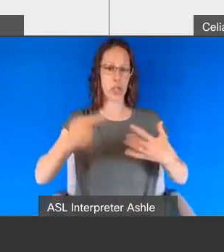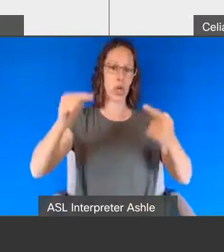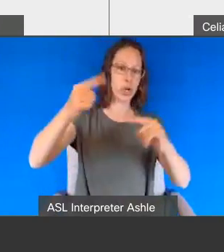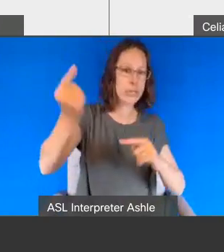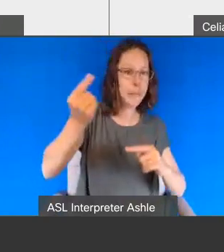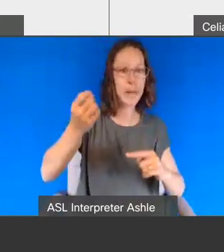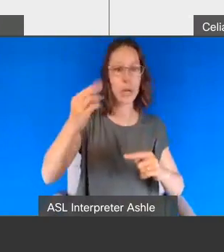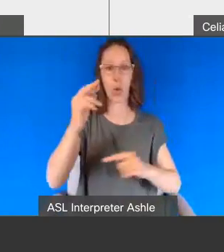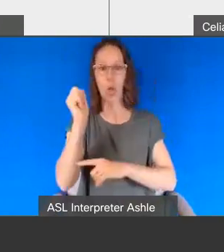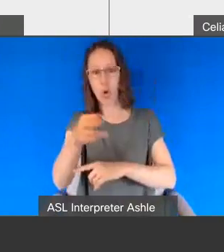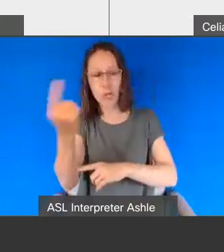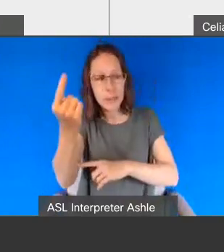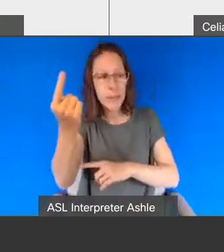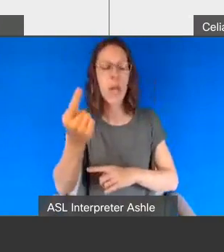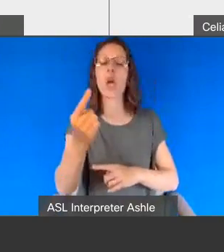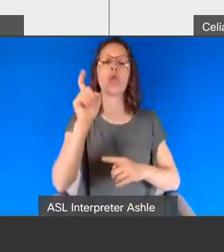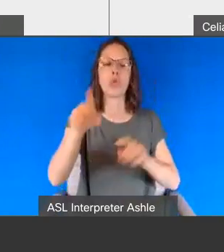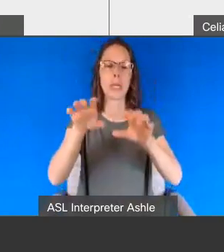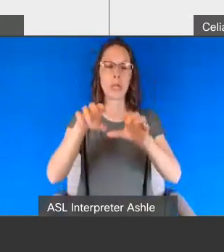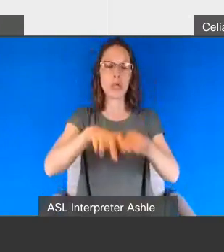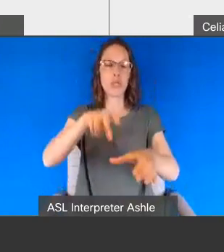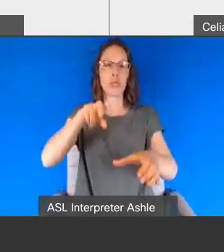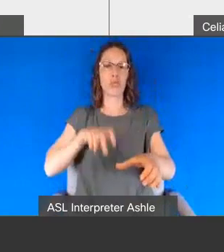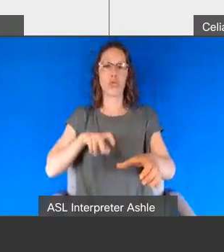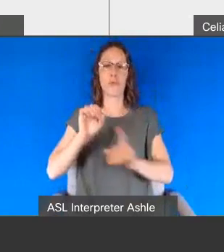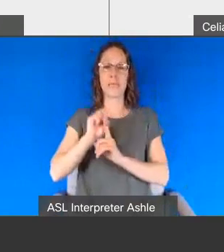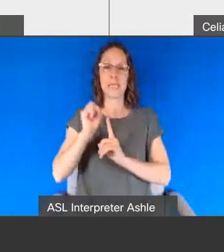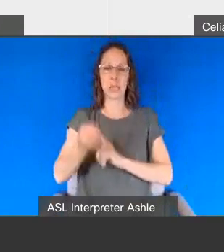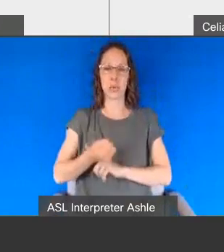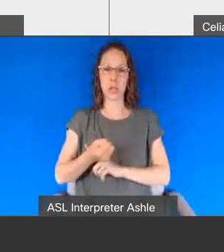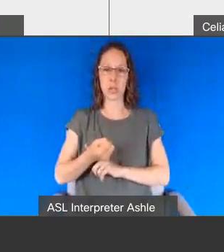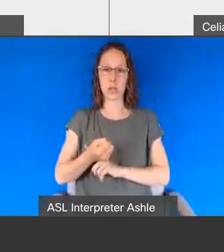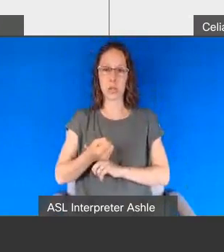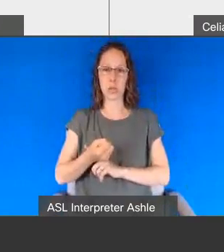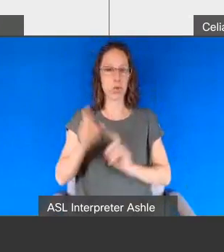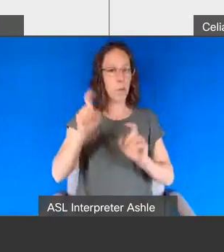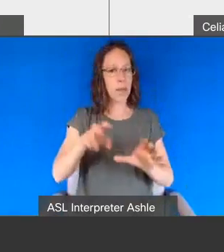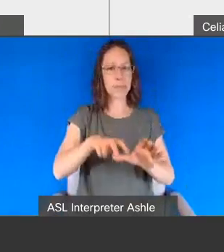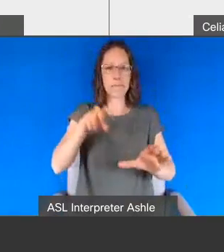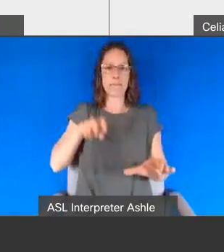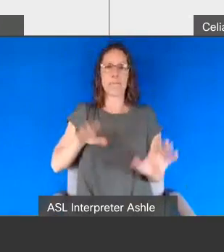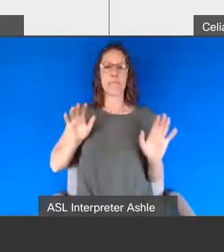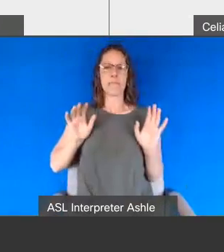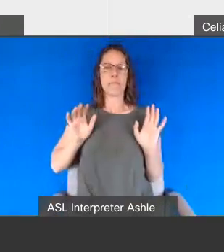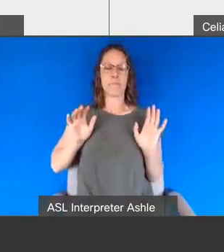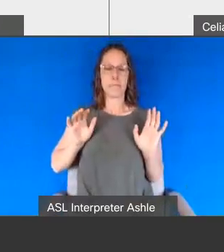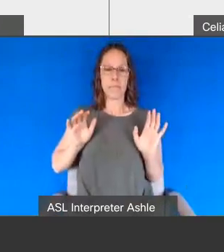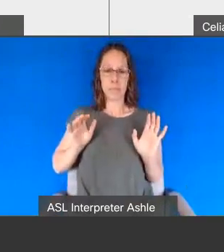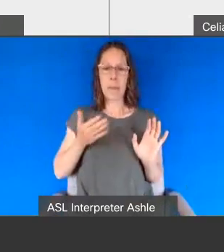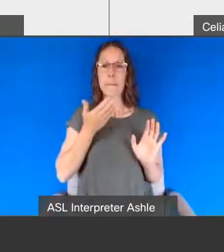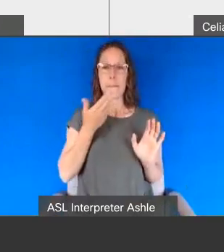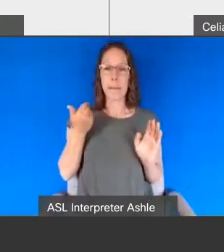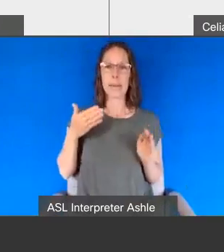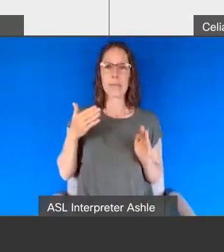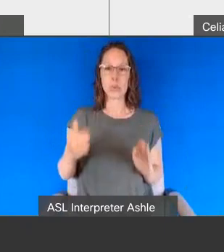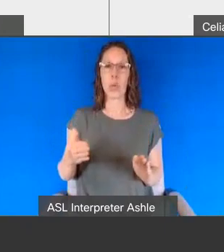remove yourself from the situation just absent yourself from the situation that is the best way for you to